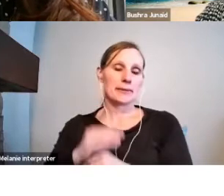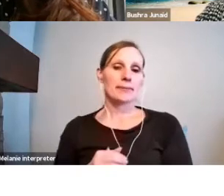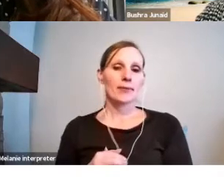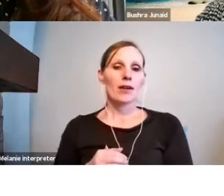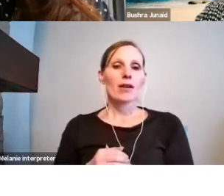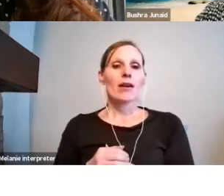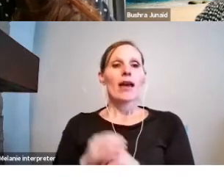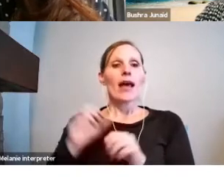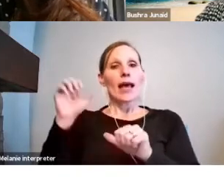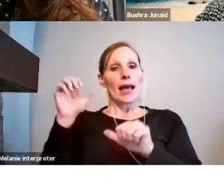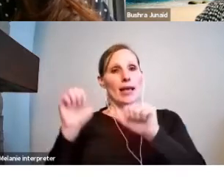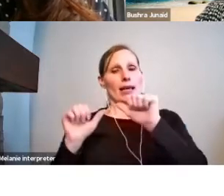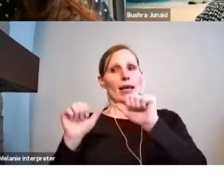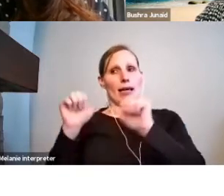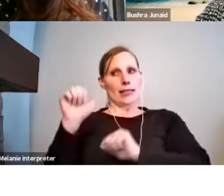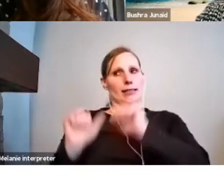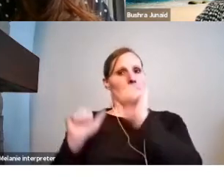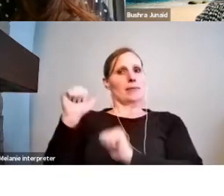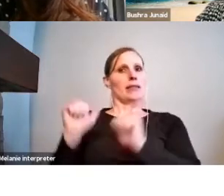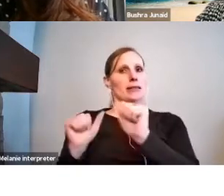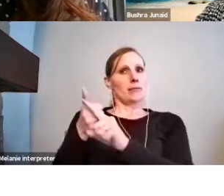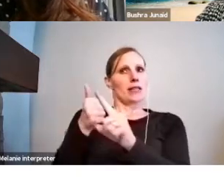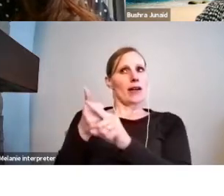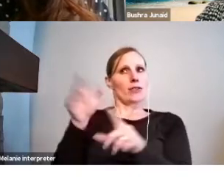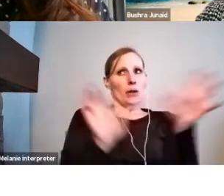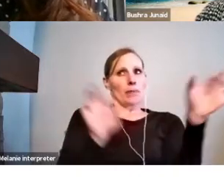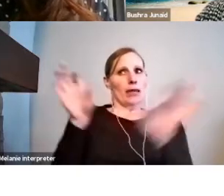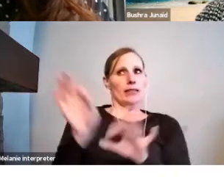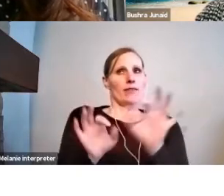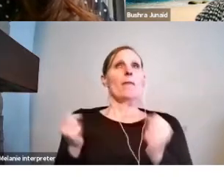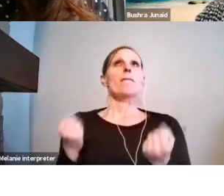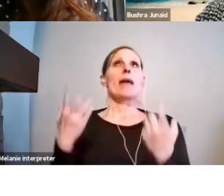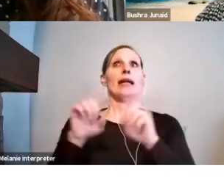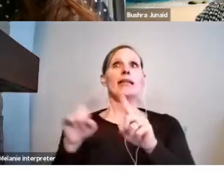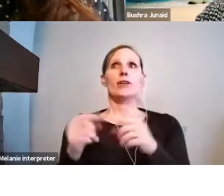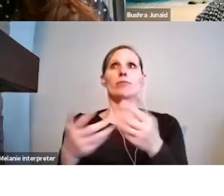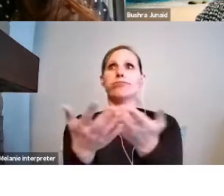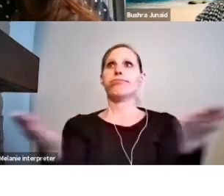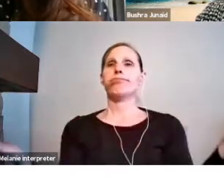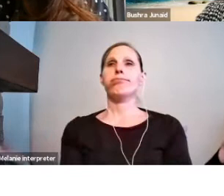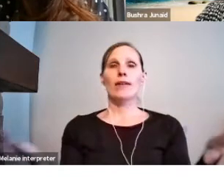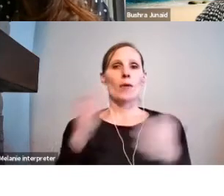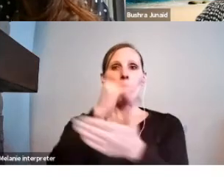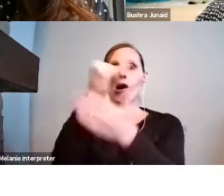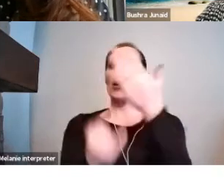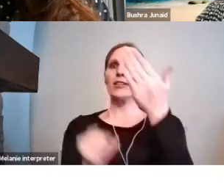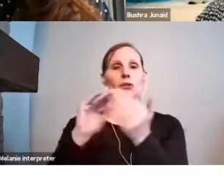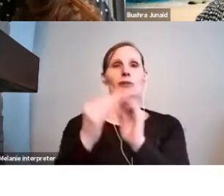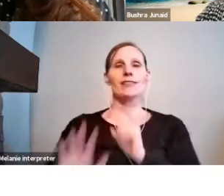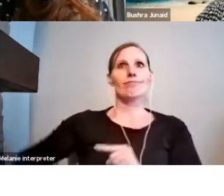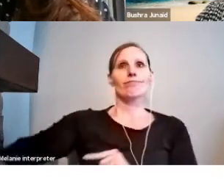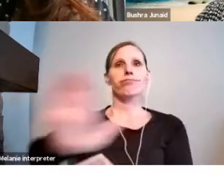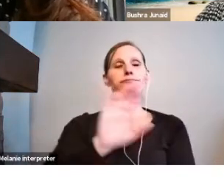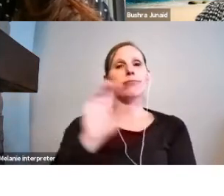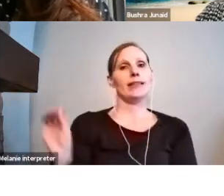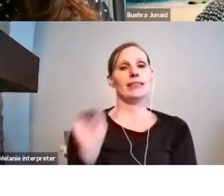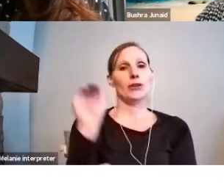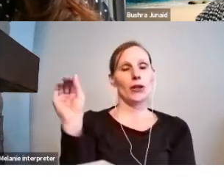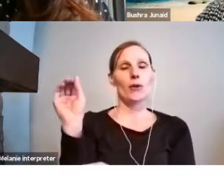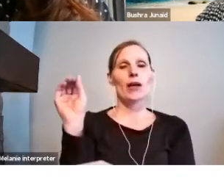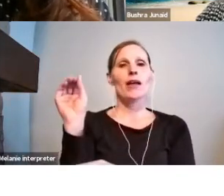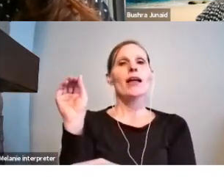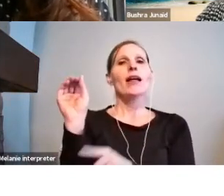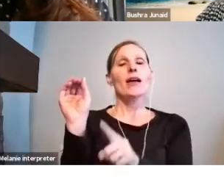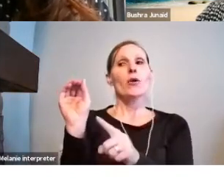Assessors are chosen from a large pool of individuals from arts communities all across Ontario. They're carefully